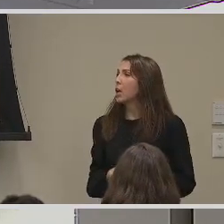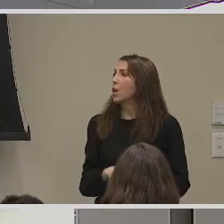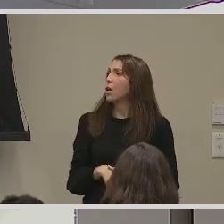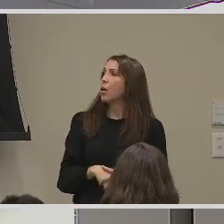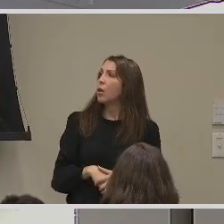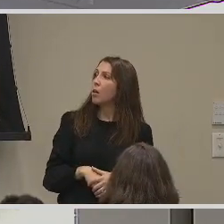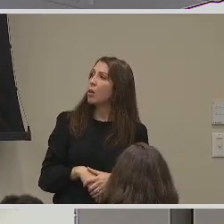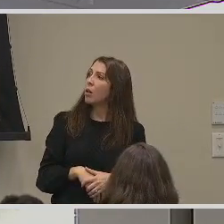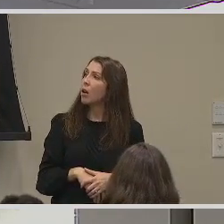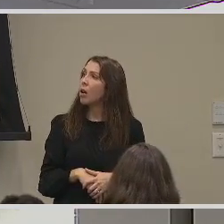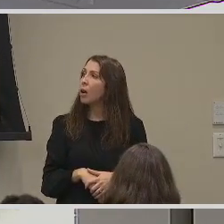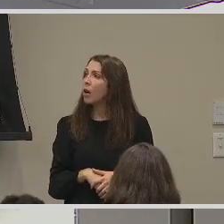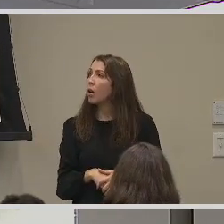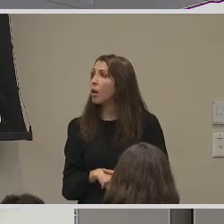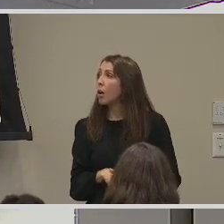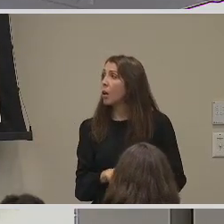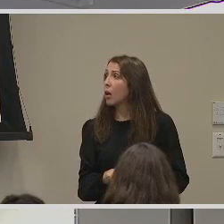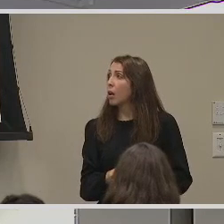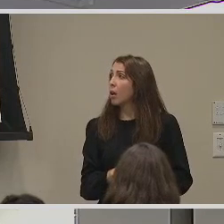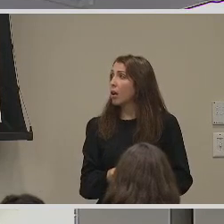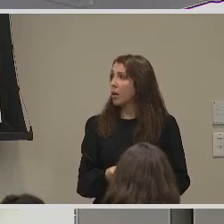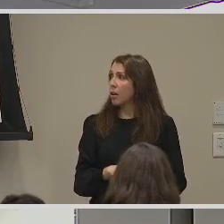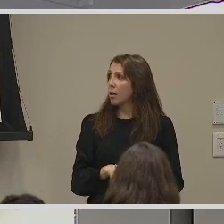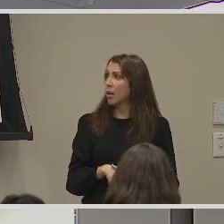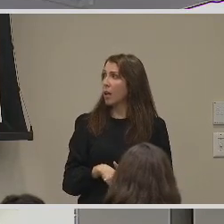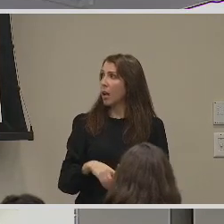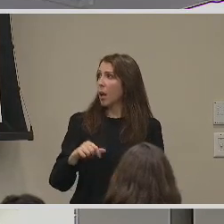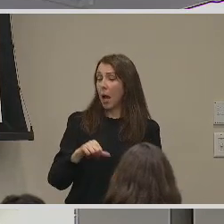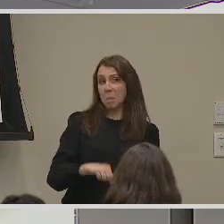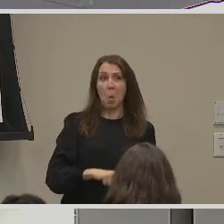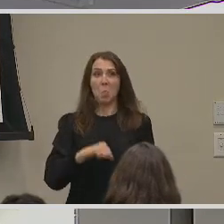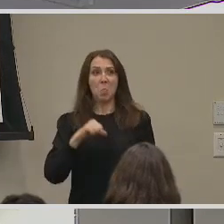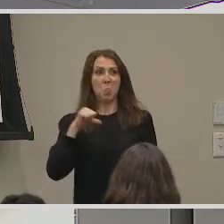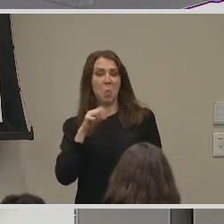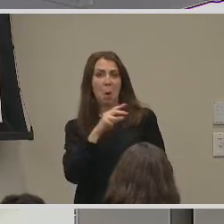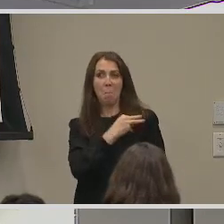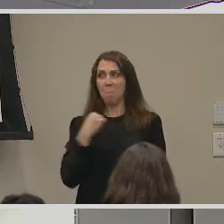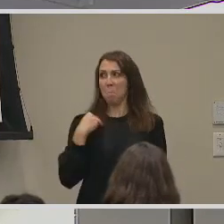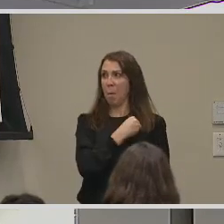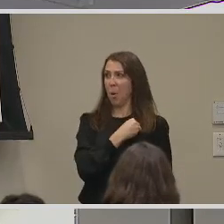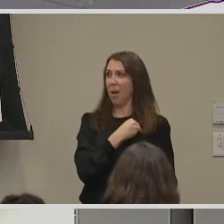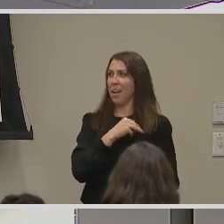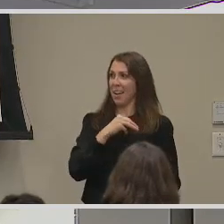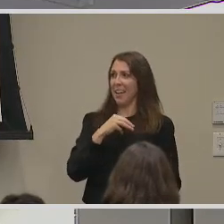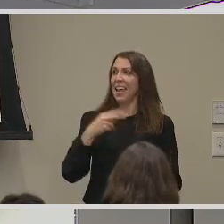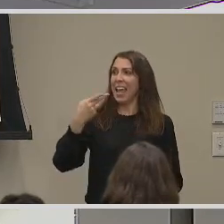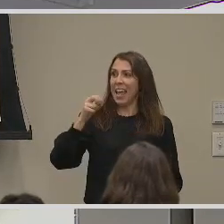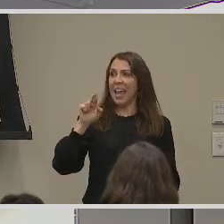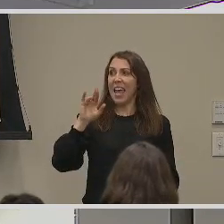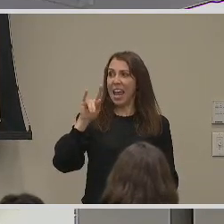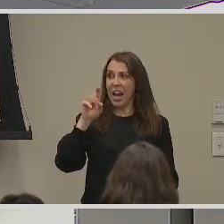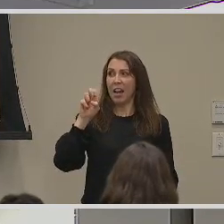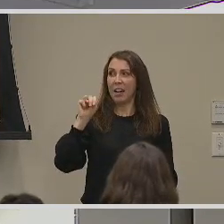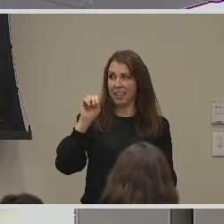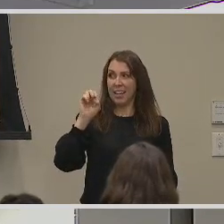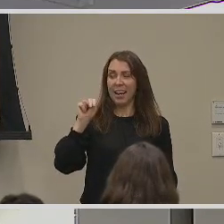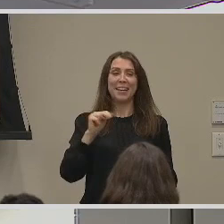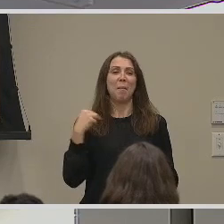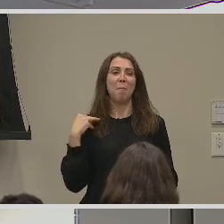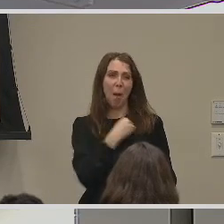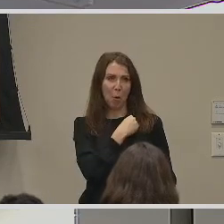We are proud Hilton members. So, what I would love every hotel to do is to